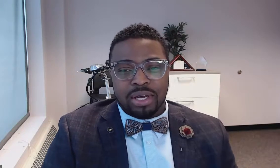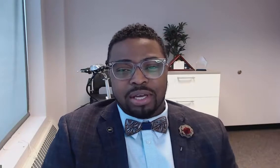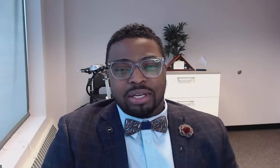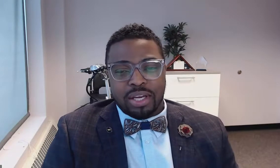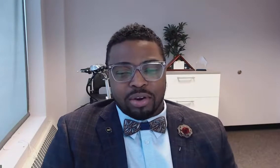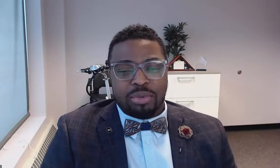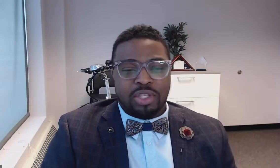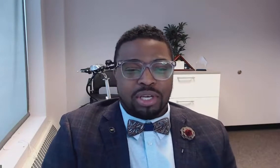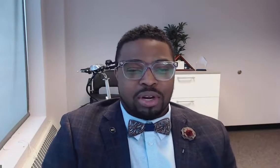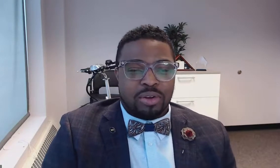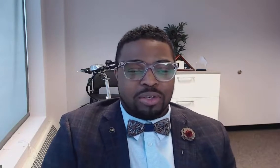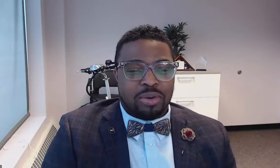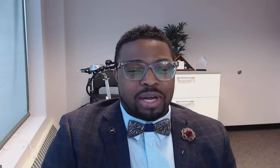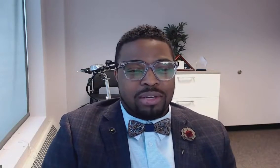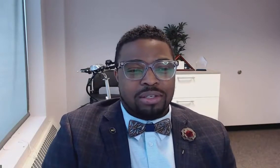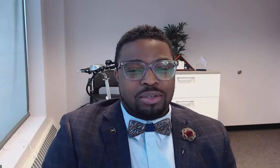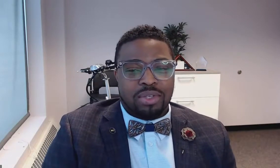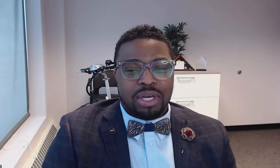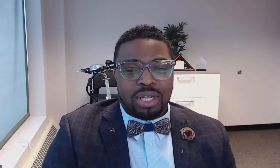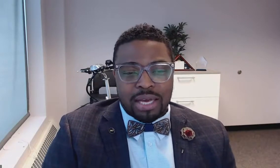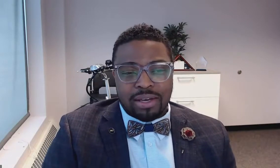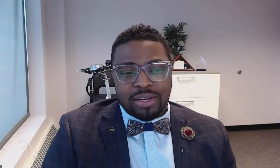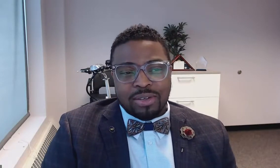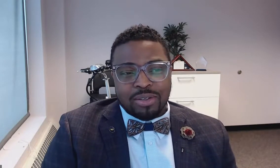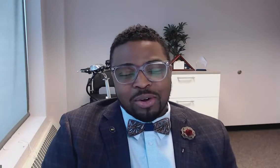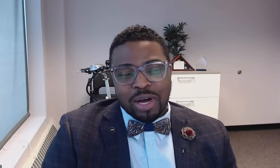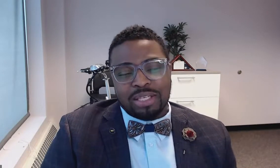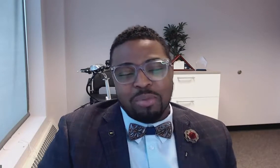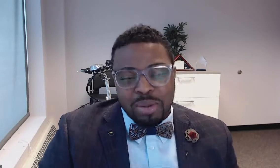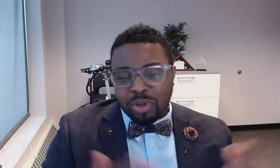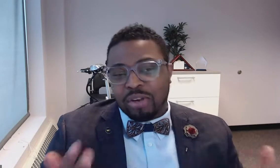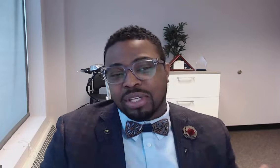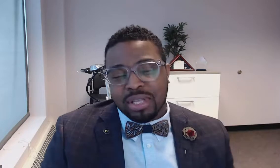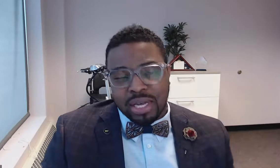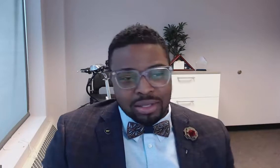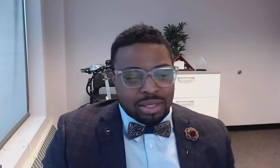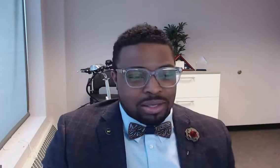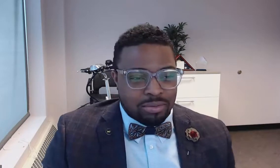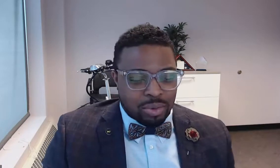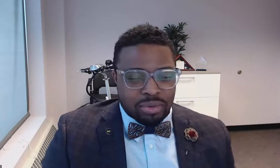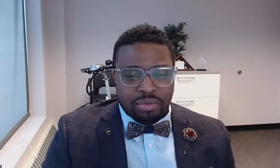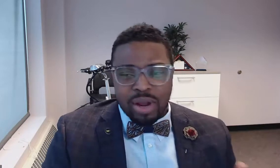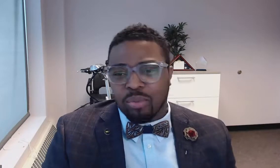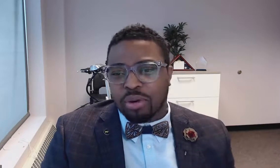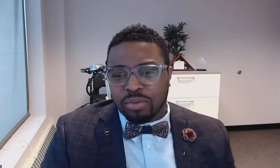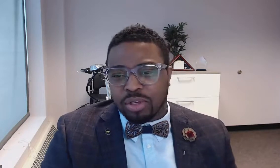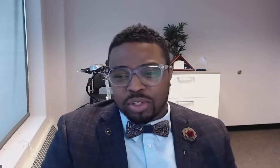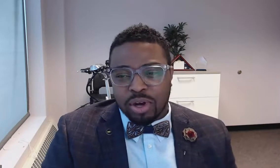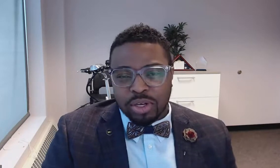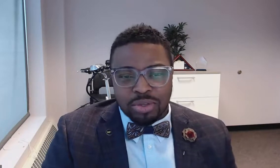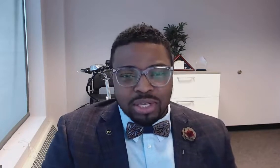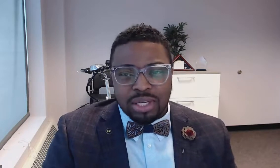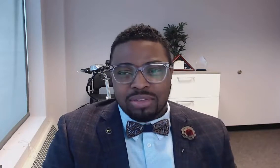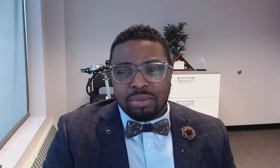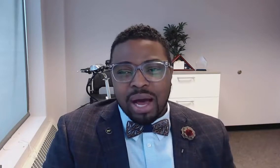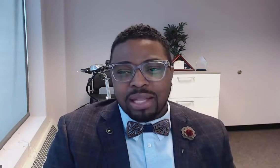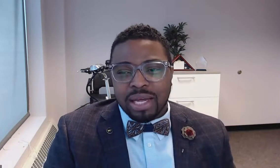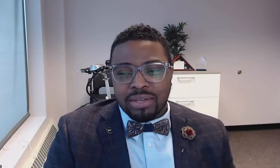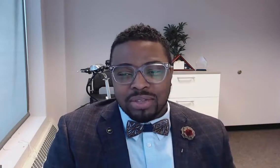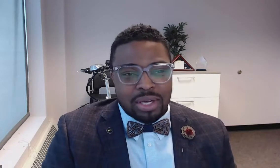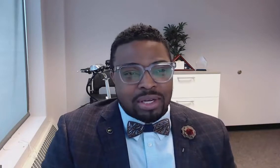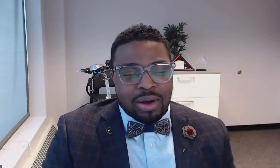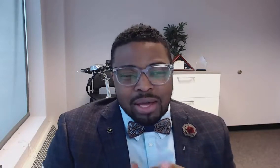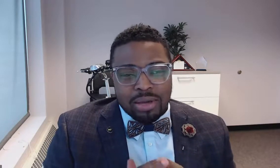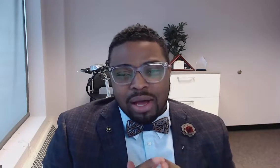school here at Michigan and also at UCLA. So I tell people often that the sort of the framework for this talk, you said give some